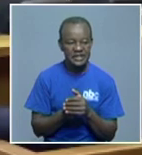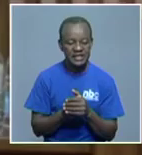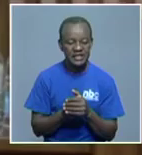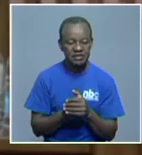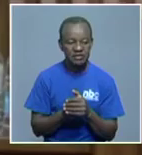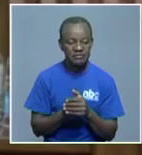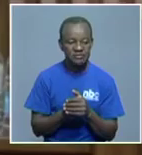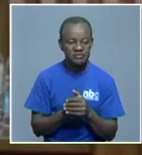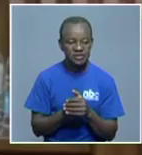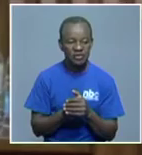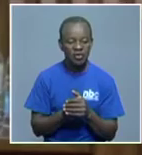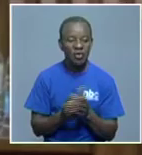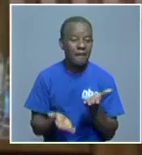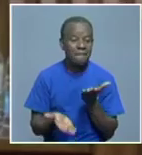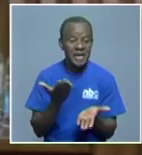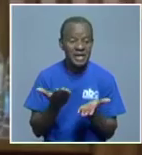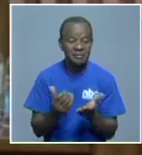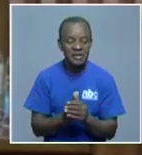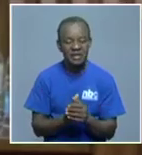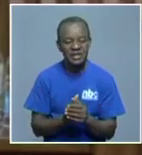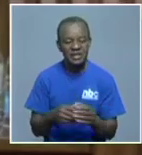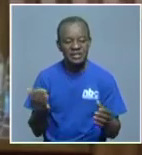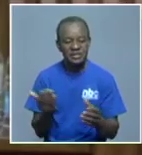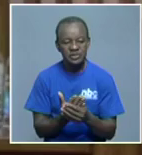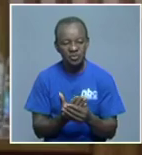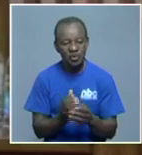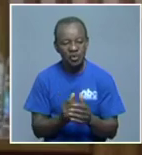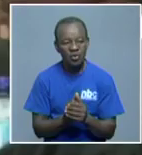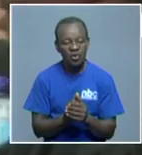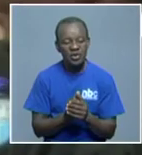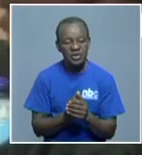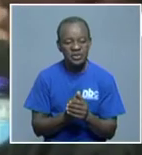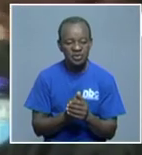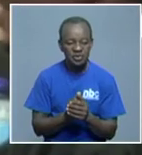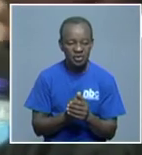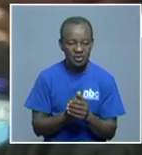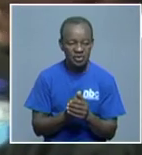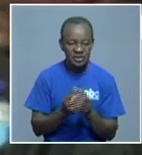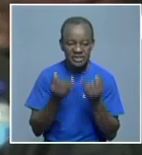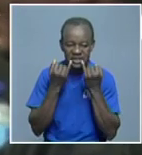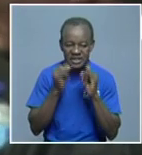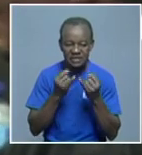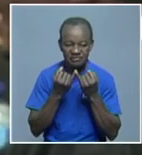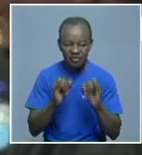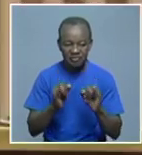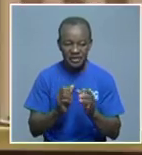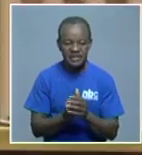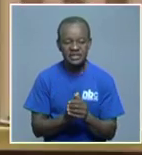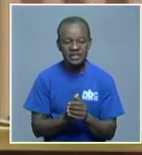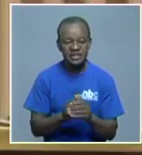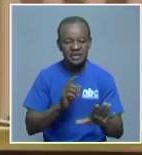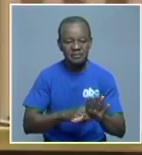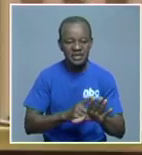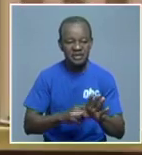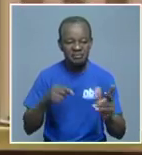bail or new conditions of that application. But then the state said, look, we are under